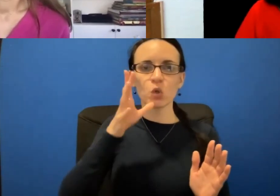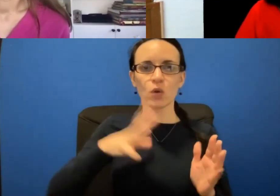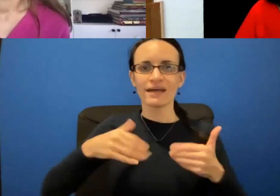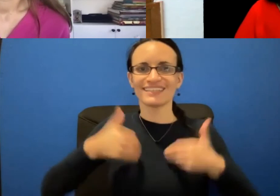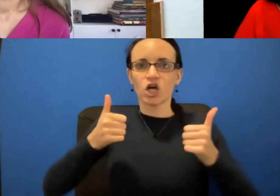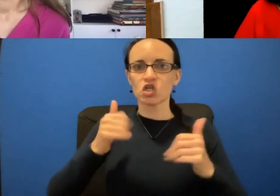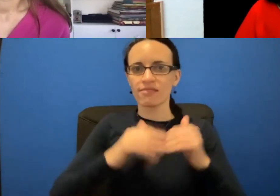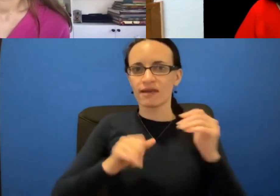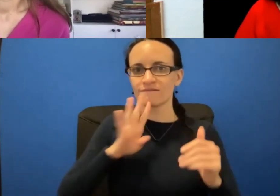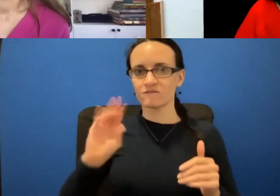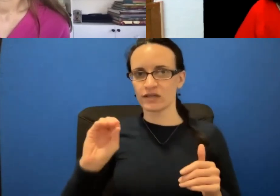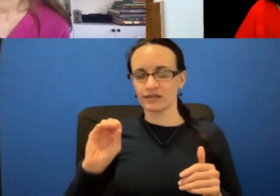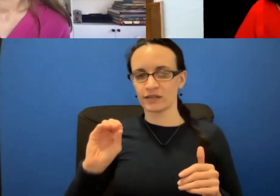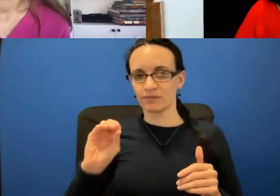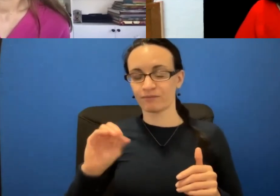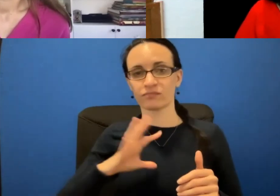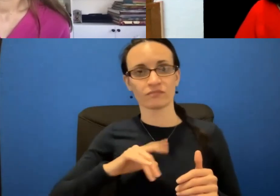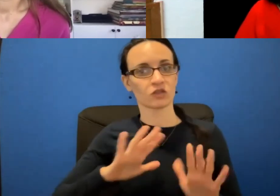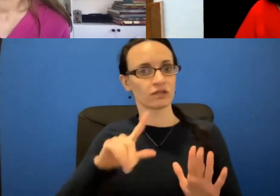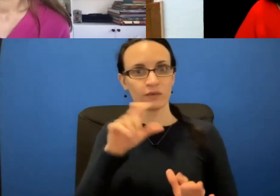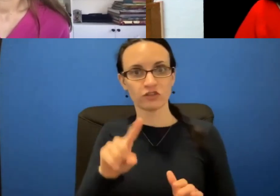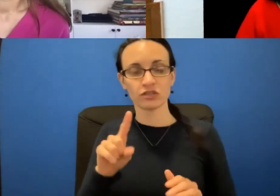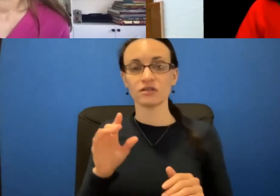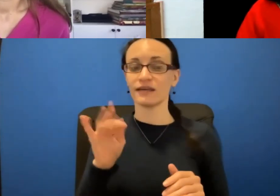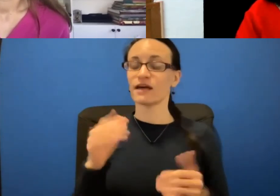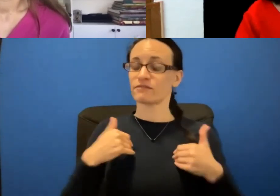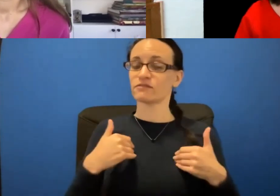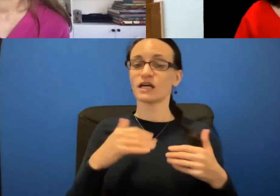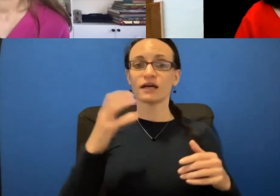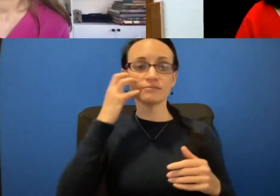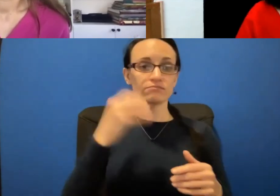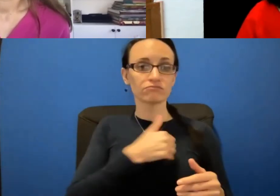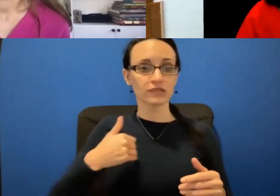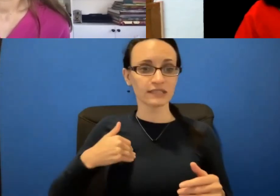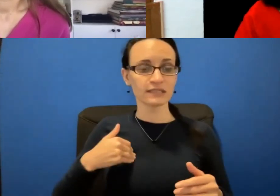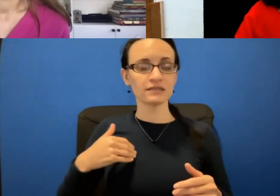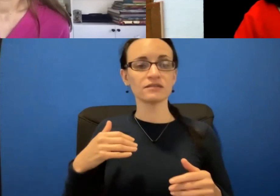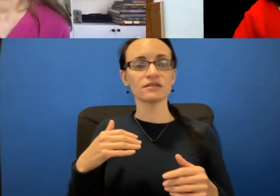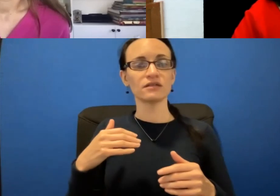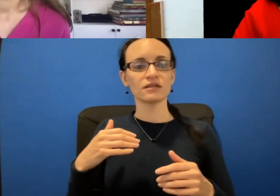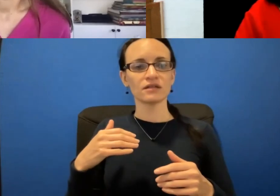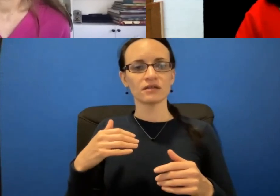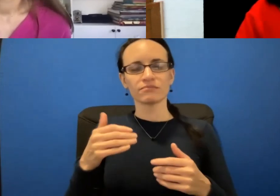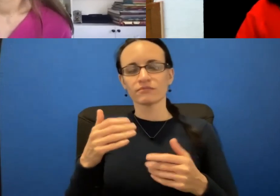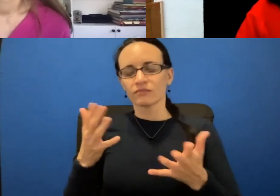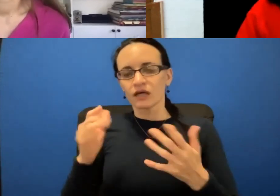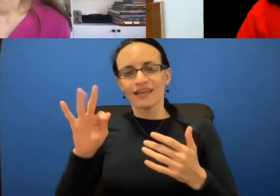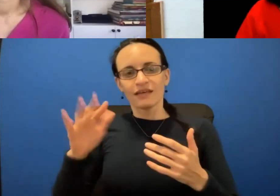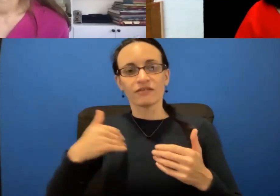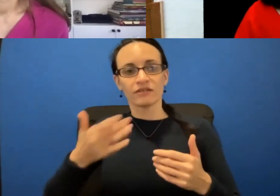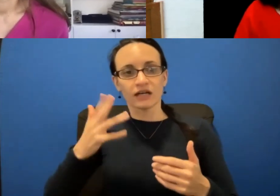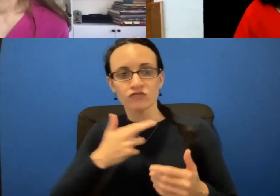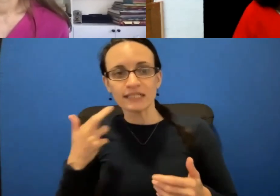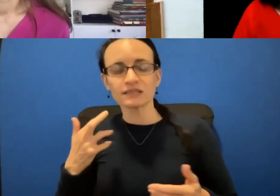right now, even if you do have dense breast tissue, unless you're in a higher risk group, family history, women of color,